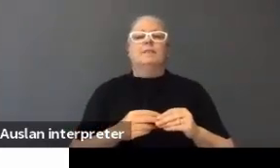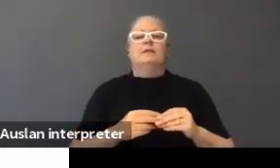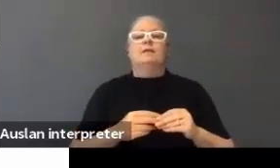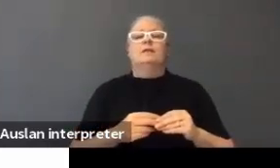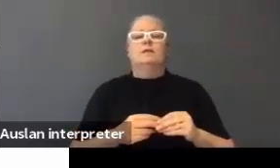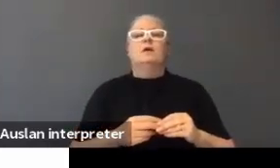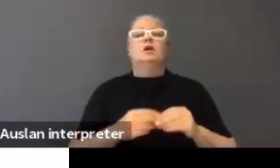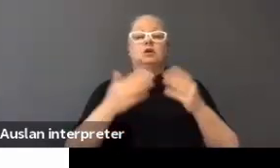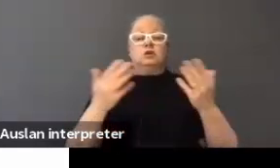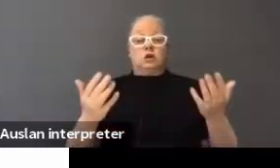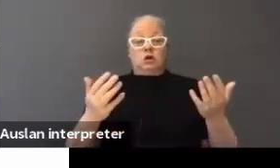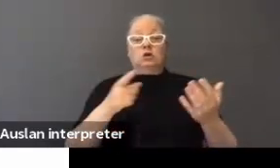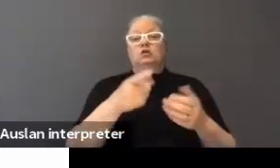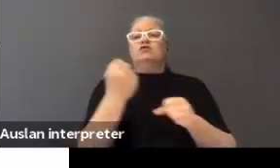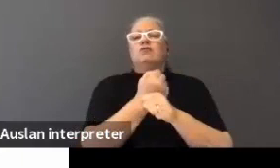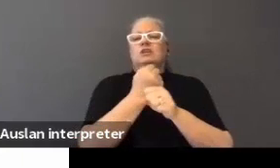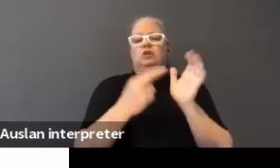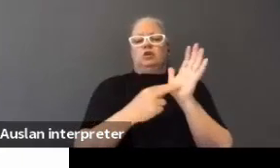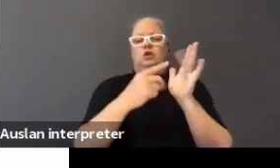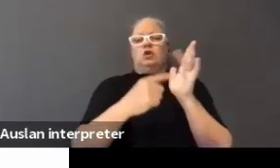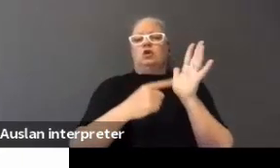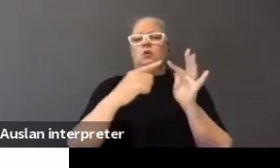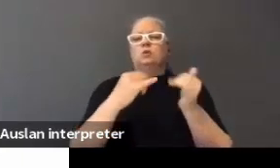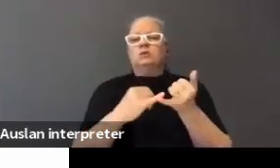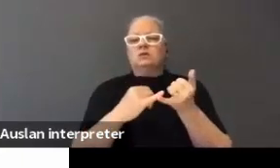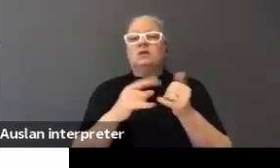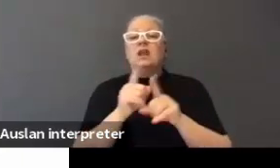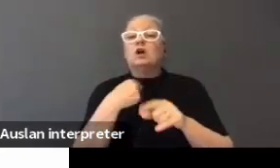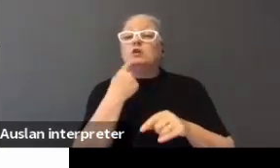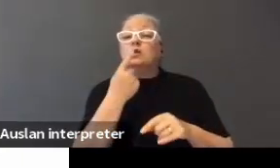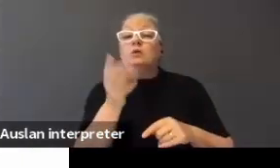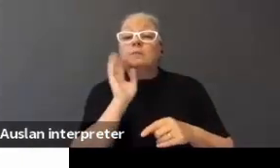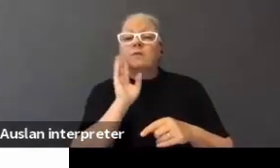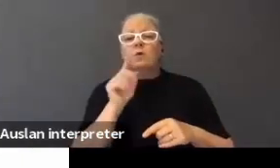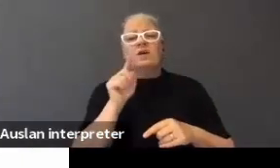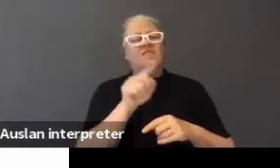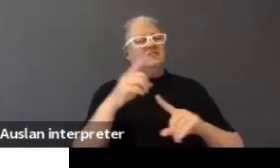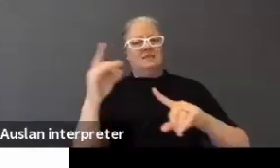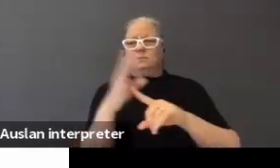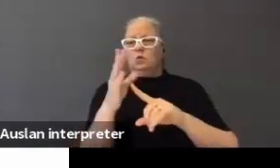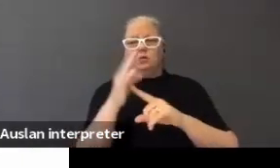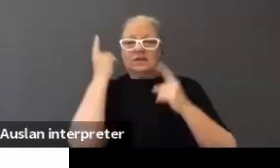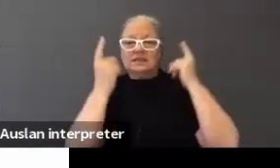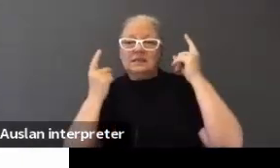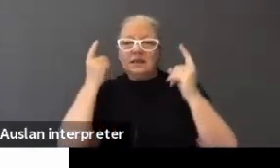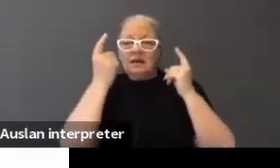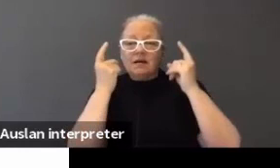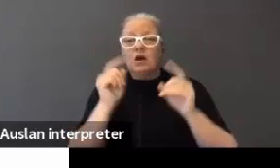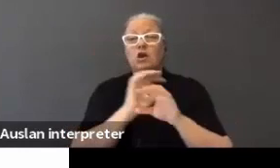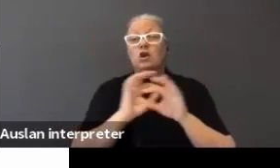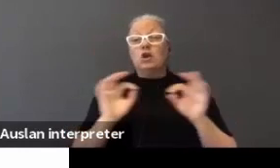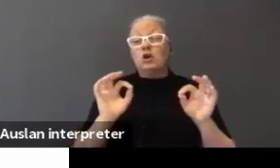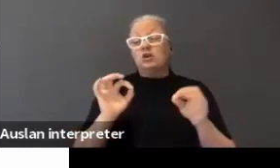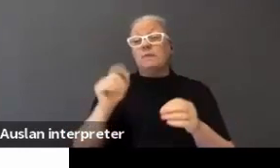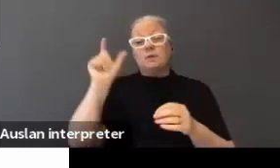So, the creation of notes is, as I was saying, an important consideration. So, it's not just about having someone write